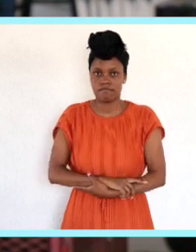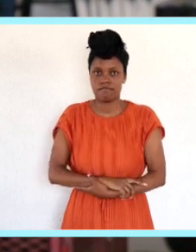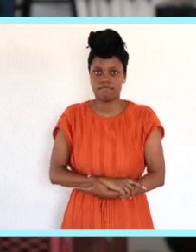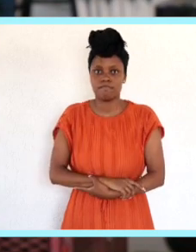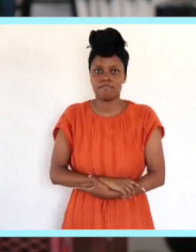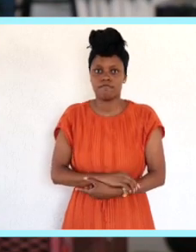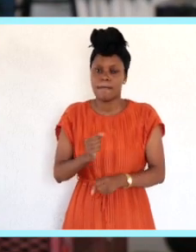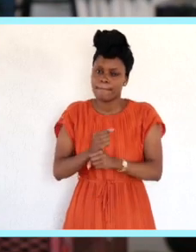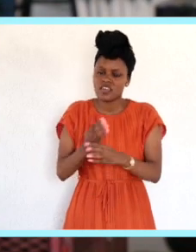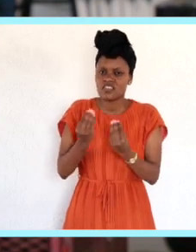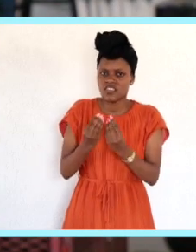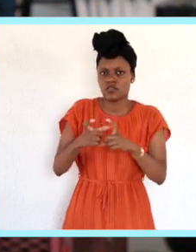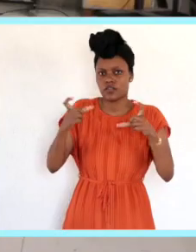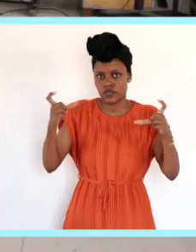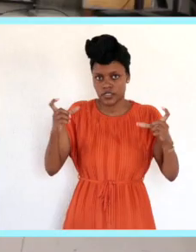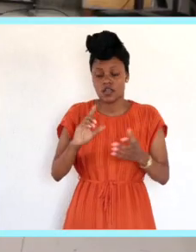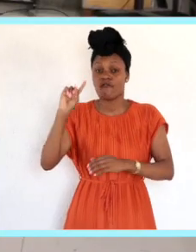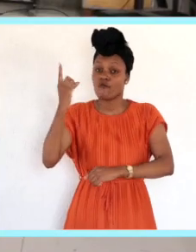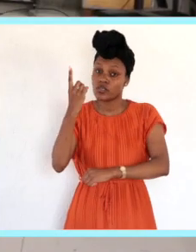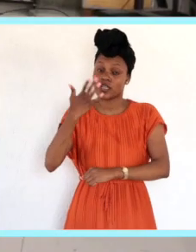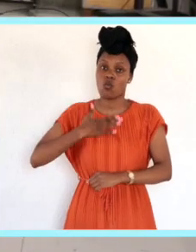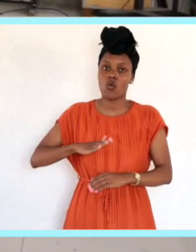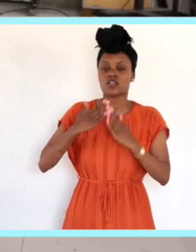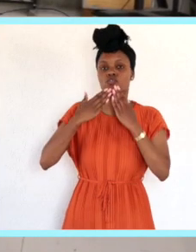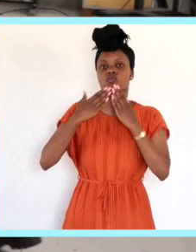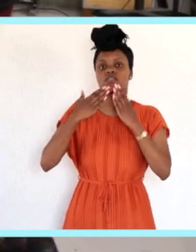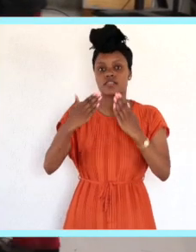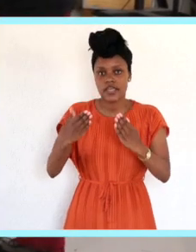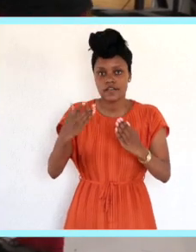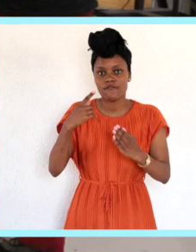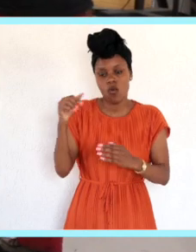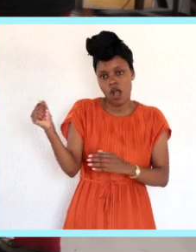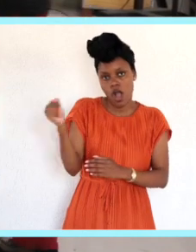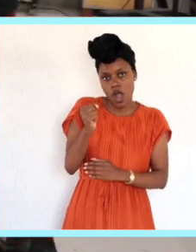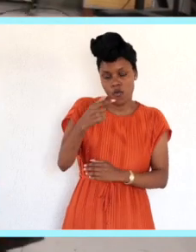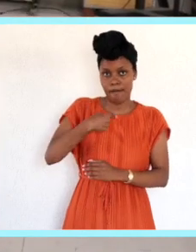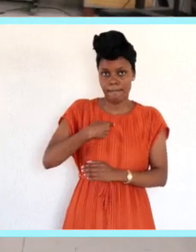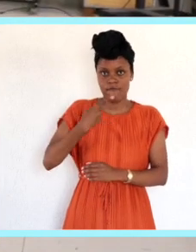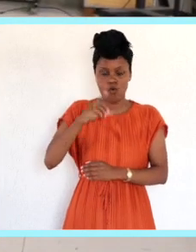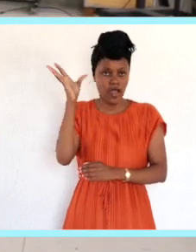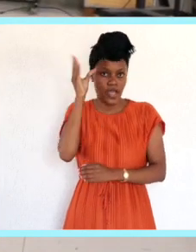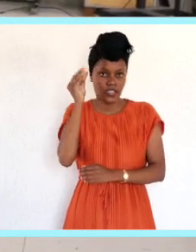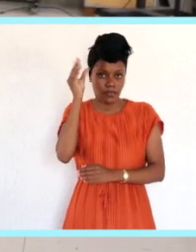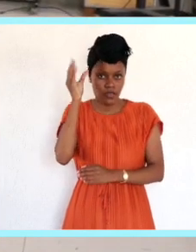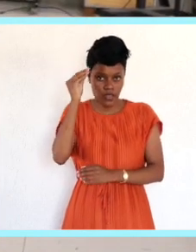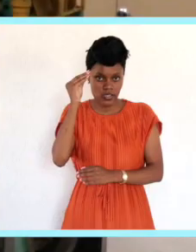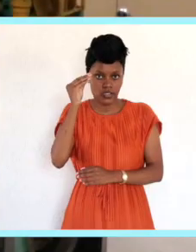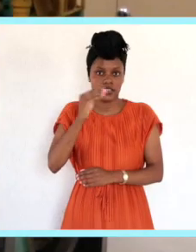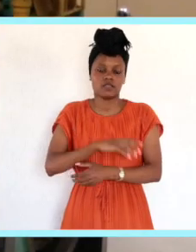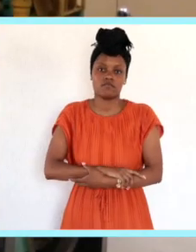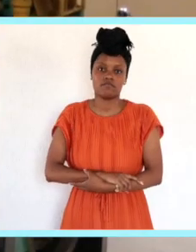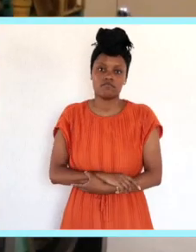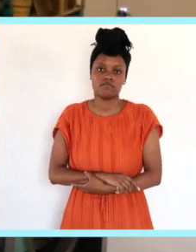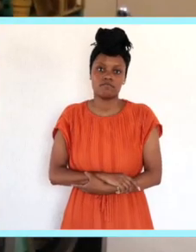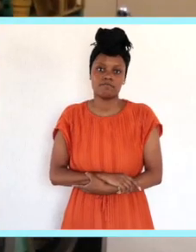making it something great. Okay, first of all, I would like to thank Cummins for hiring me without any experience, without